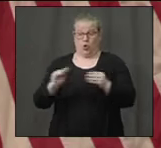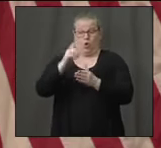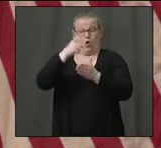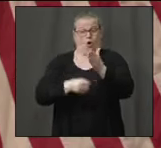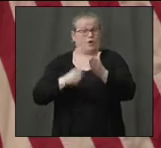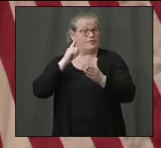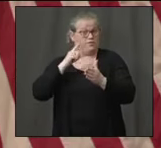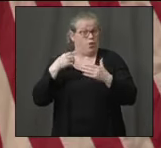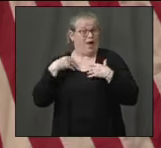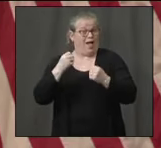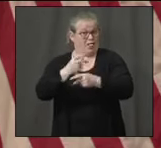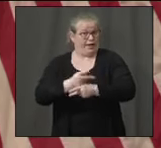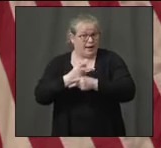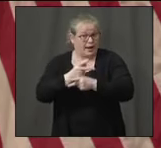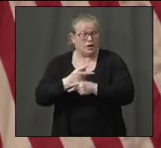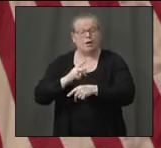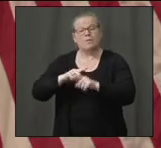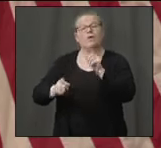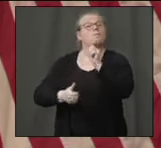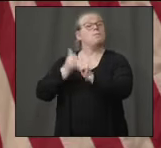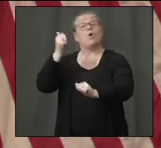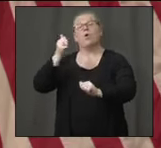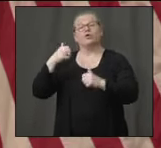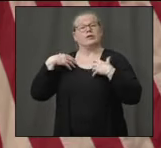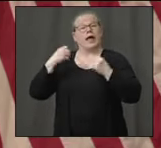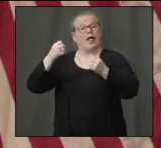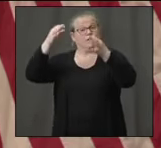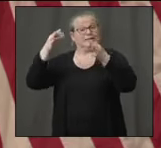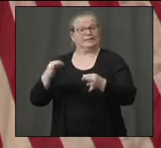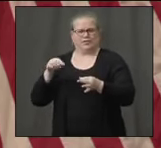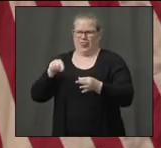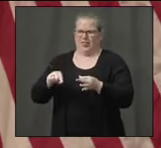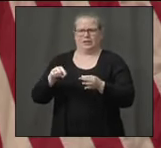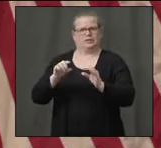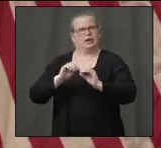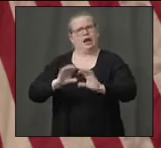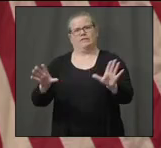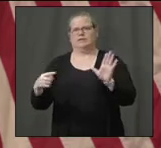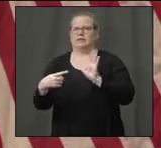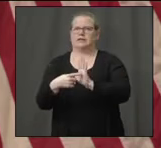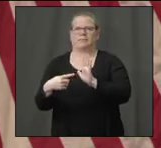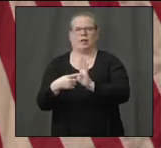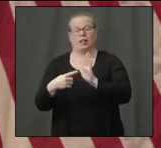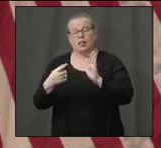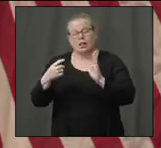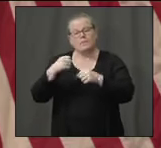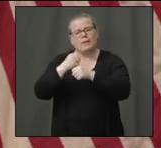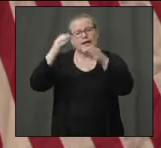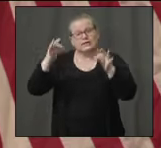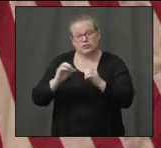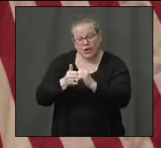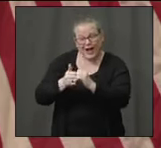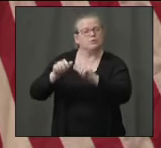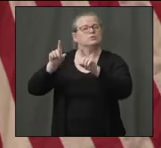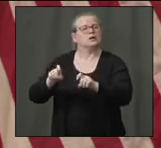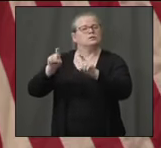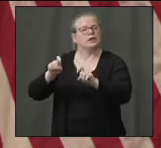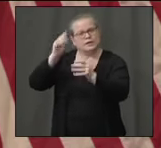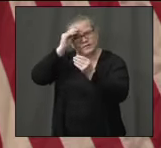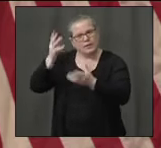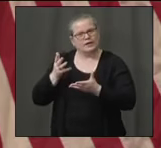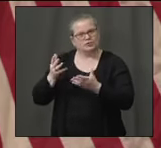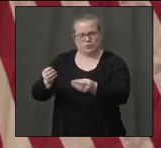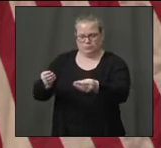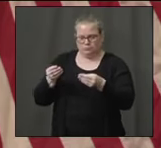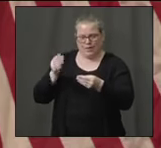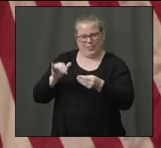health care decisions, and this is a glaring example of that, are very dependent upon testing information. We estimate close to 70 percent of